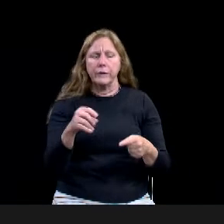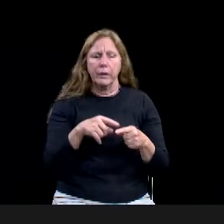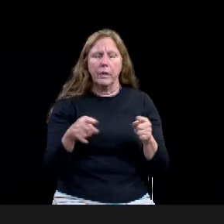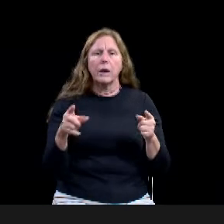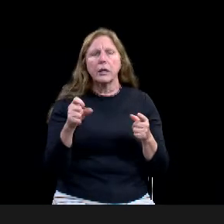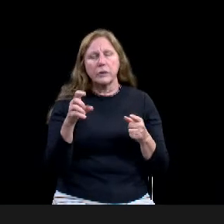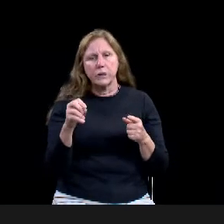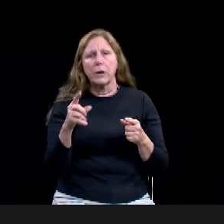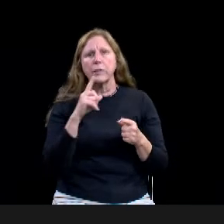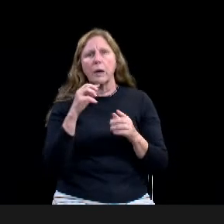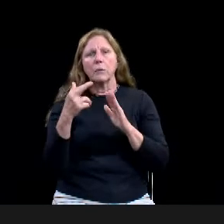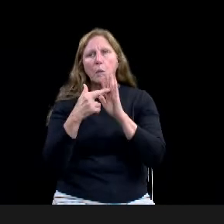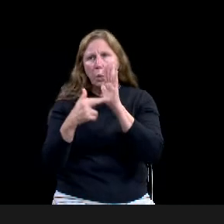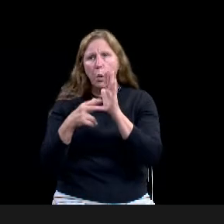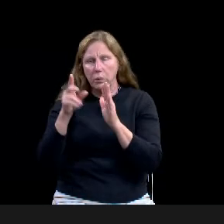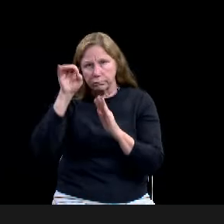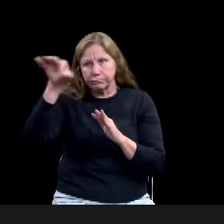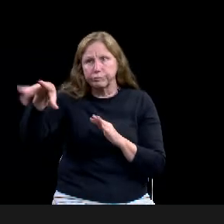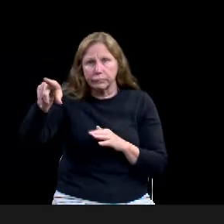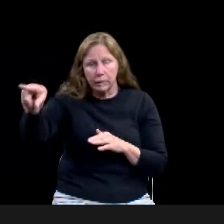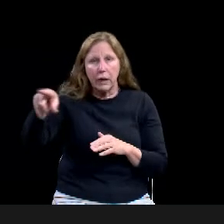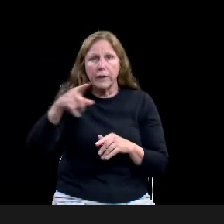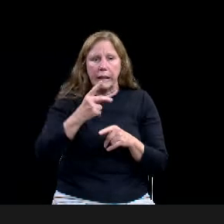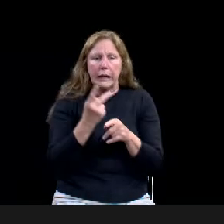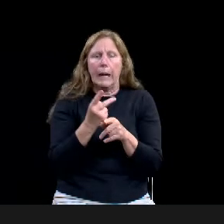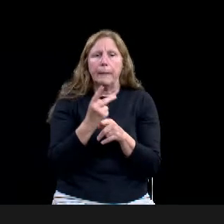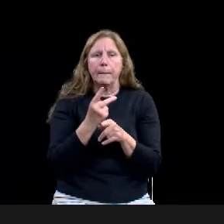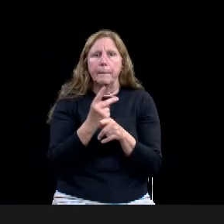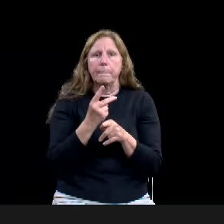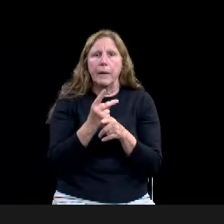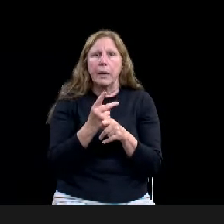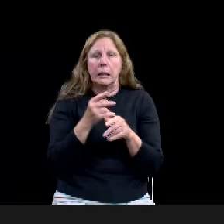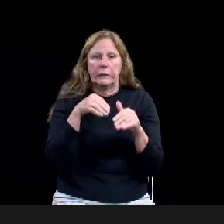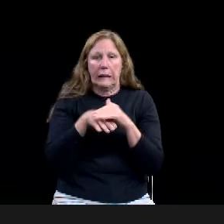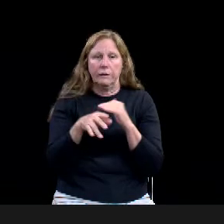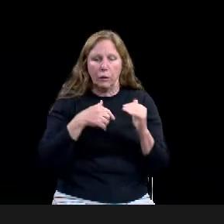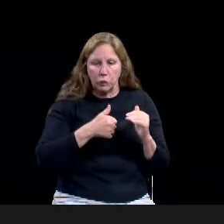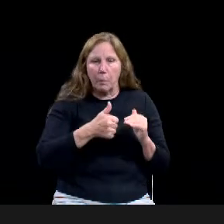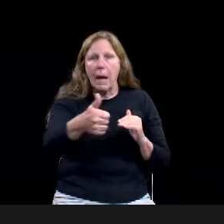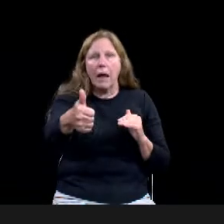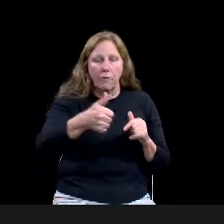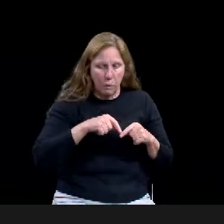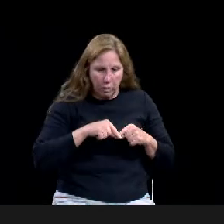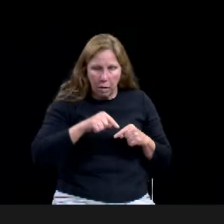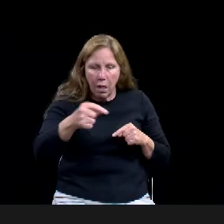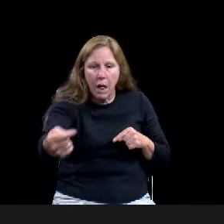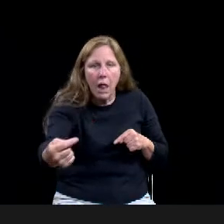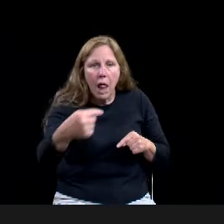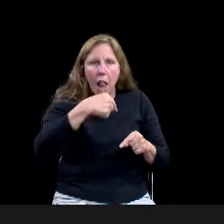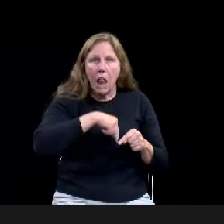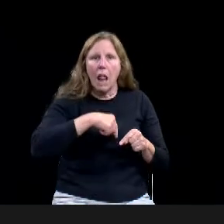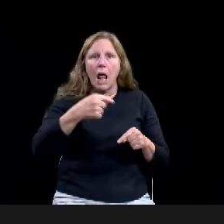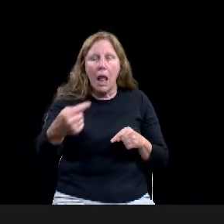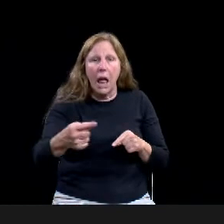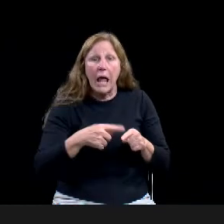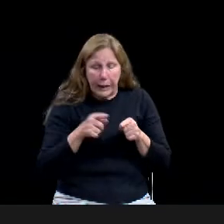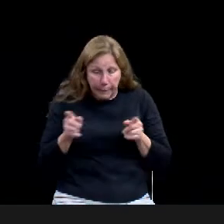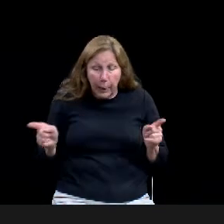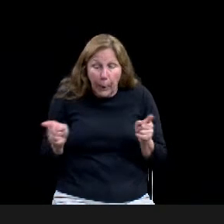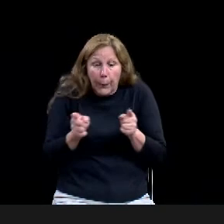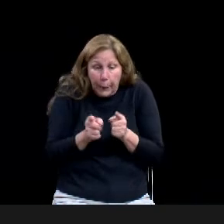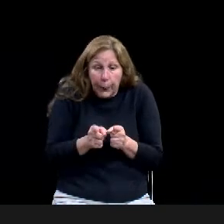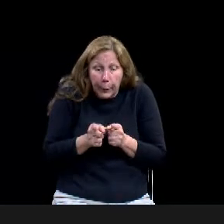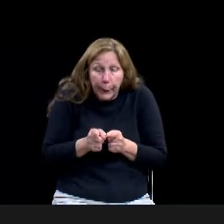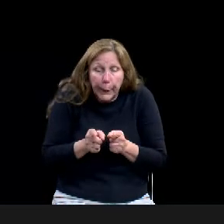you know, it can be, it can be narrowed down, but it needs to still have some access through there. And, uh, Baylor agreed with those, uh, recommendations